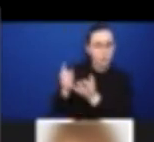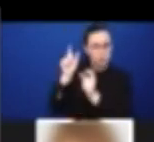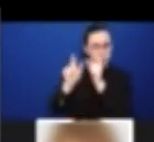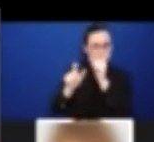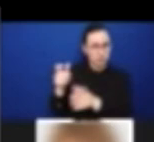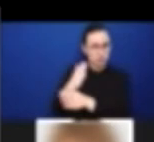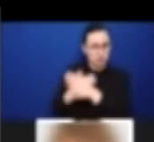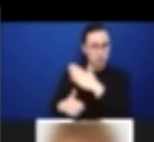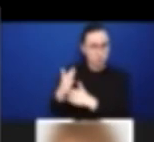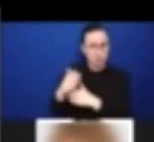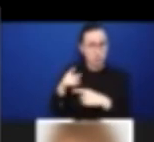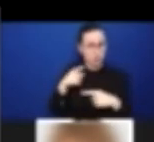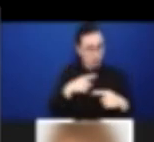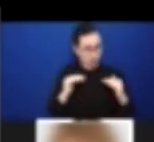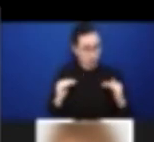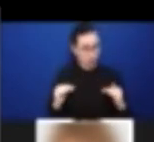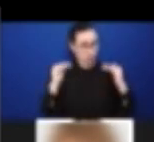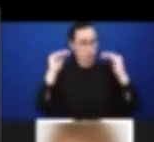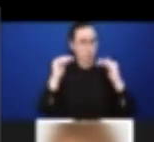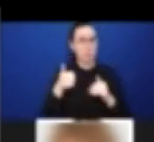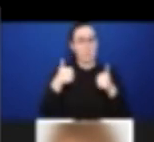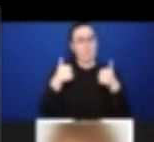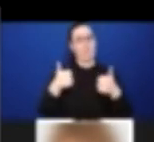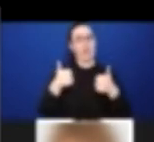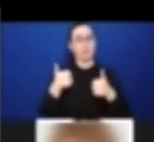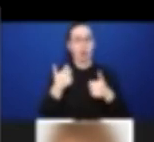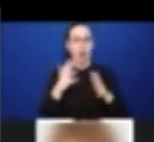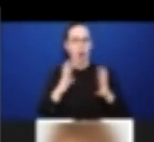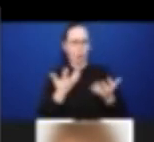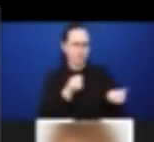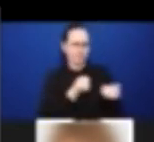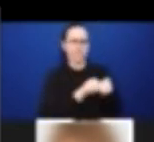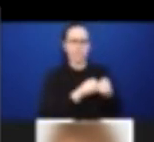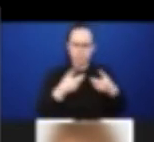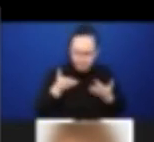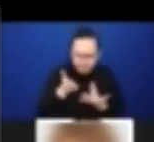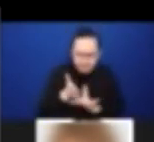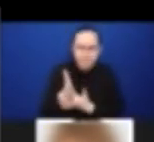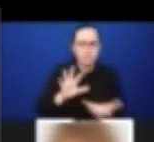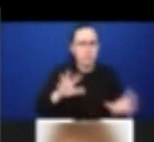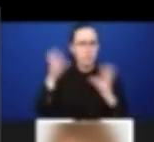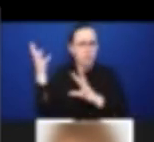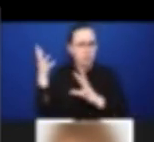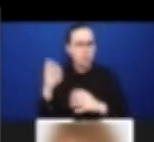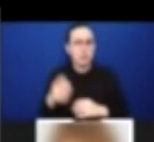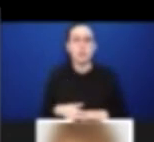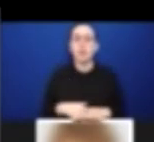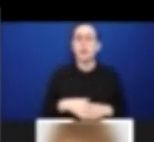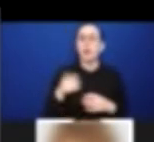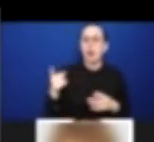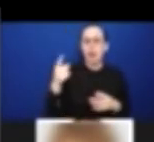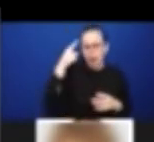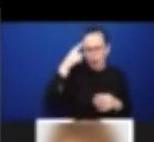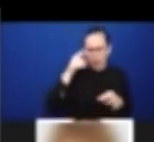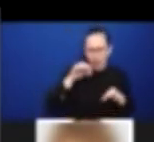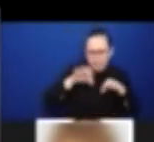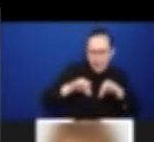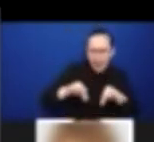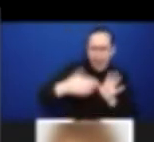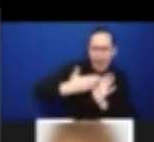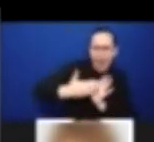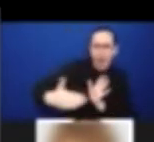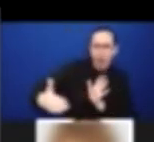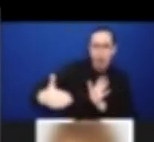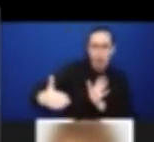And then including persons with disabilities in the planning and decision-making, as I had mentioned. So again, that's a snapshot of